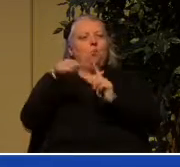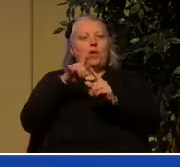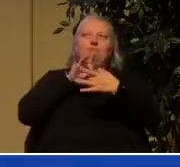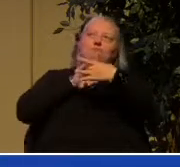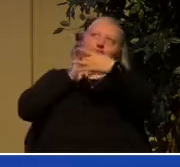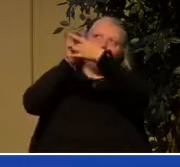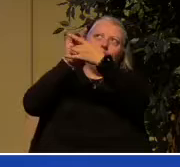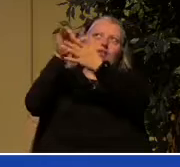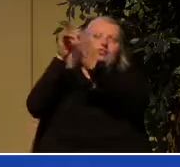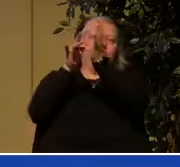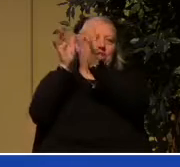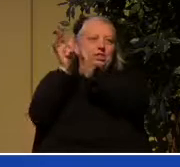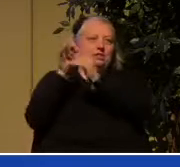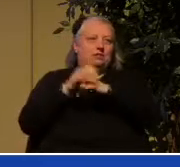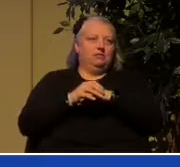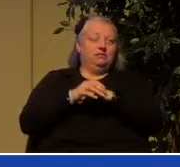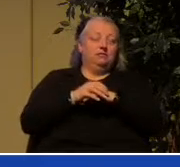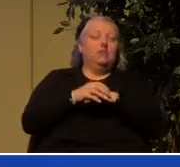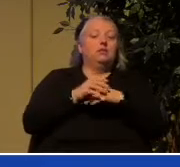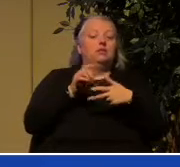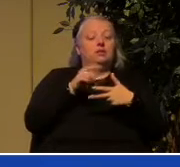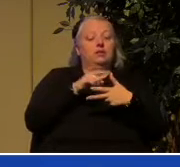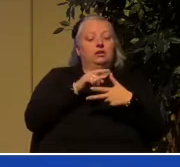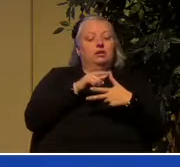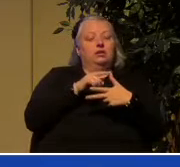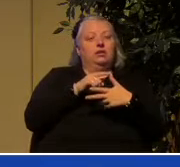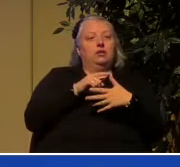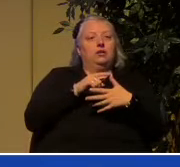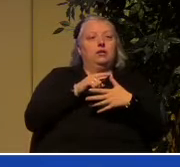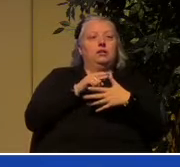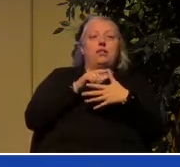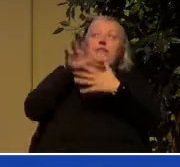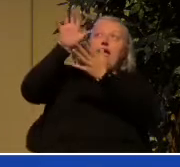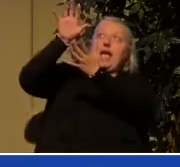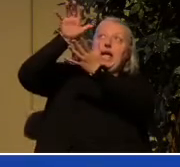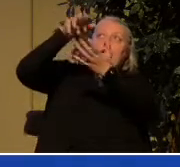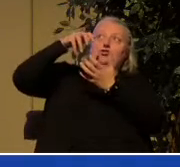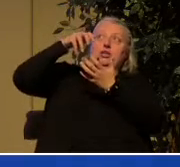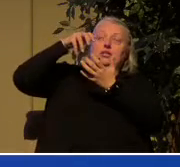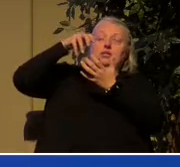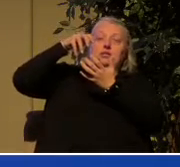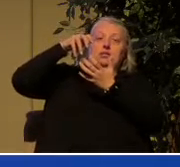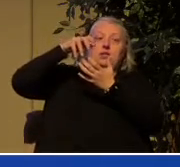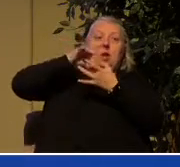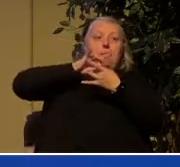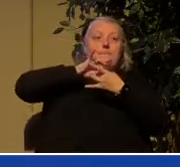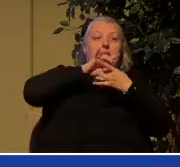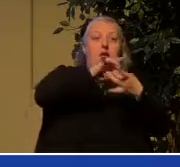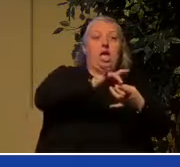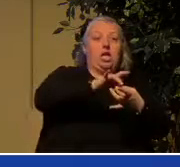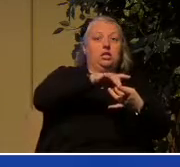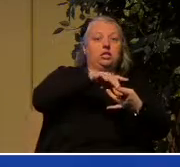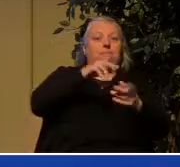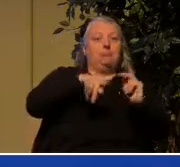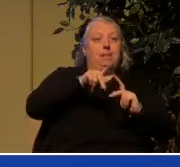there's an inheritance it belongs to those who are sanctified